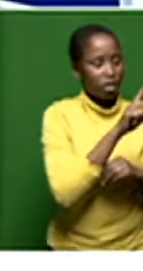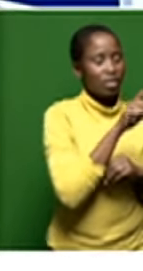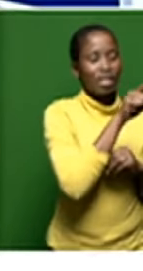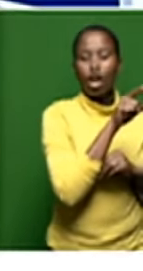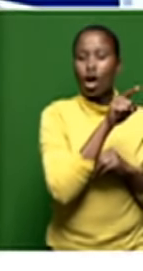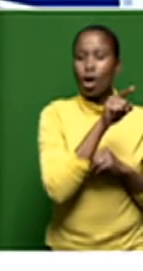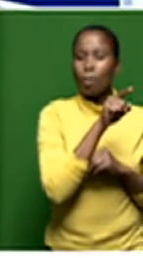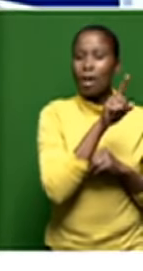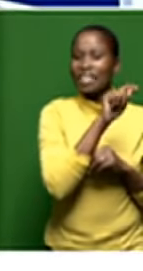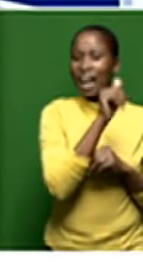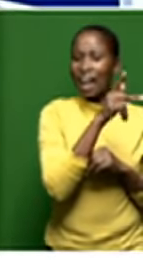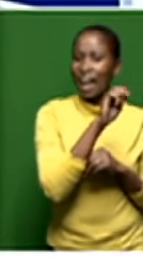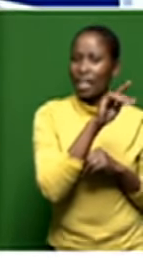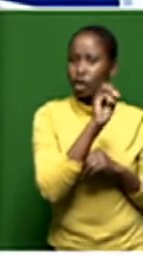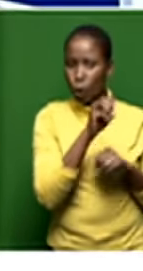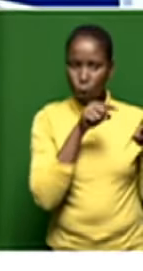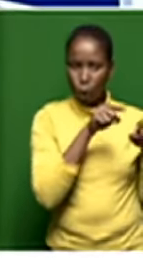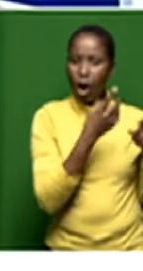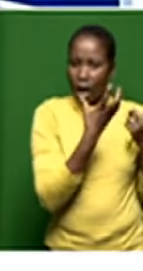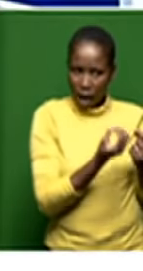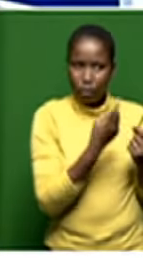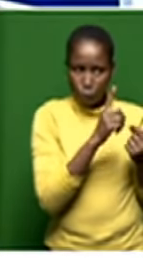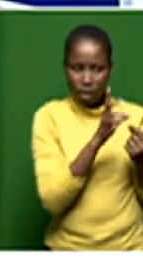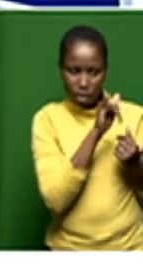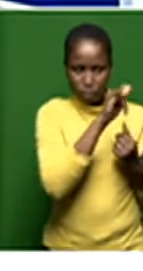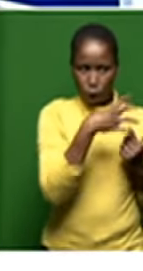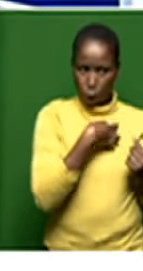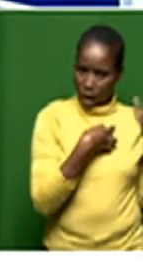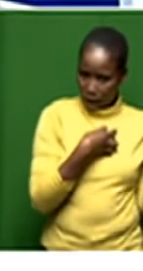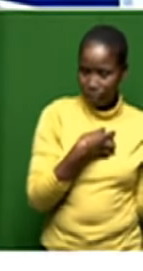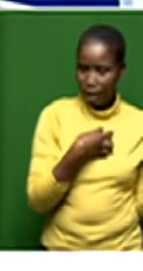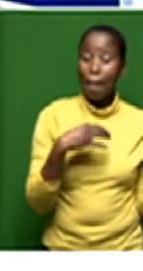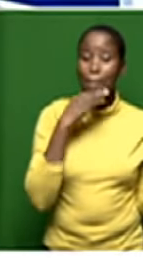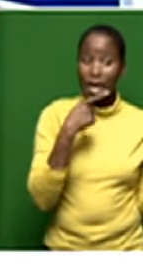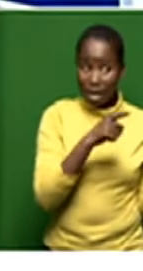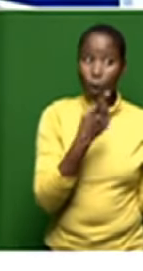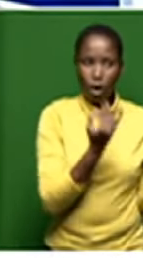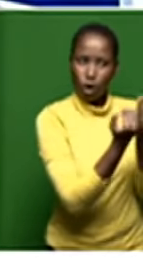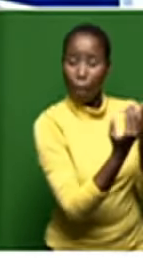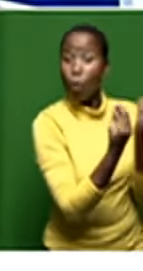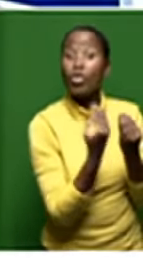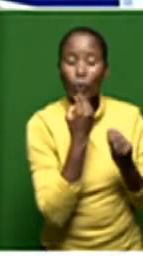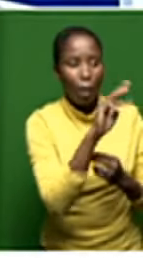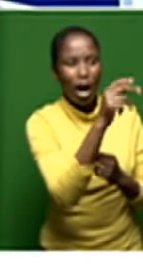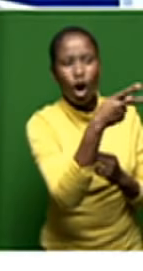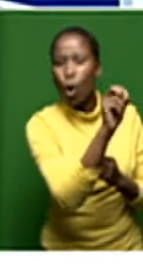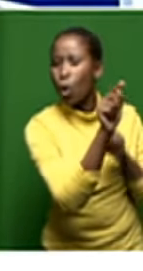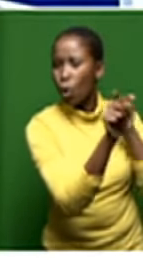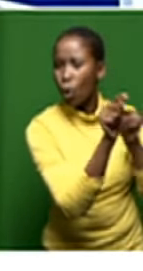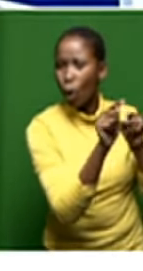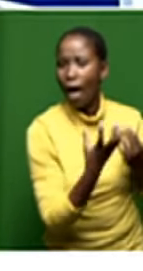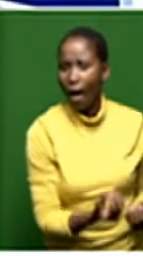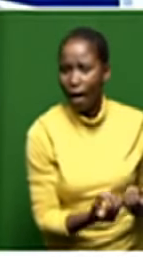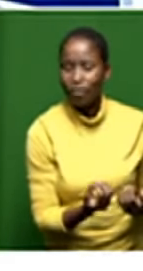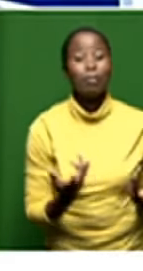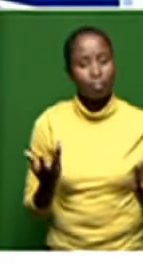comes in also has a low-cost airliner uh that's in direct competition with mango on its books so